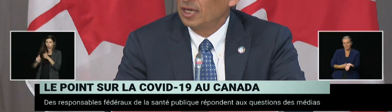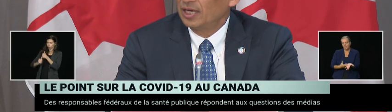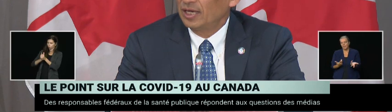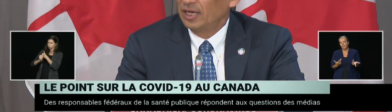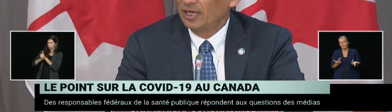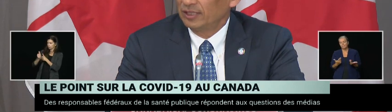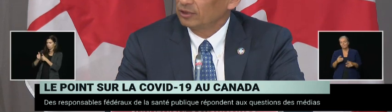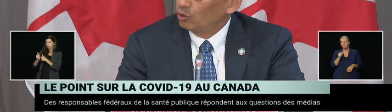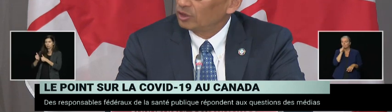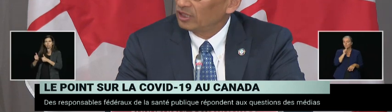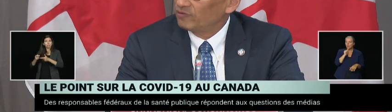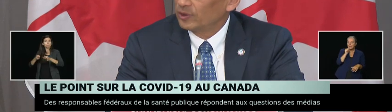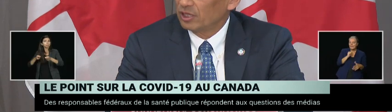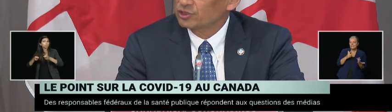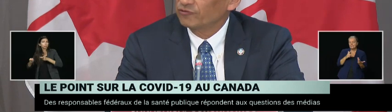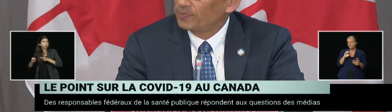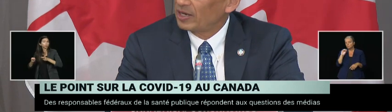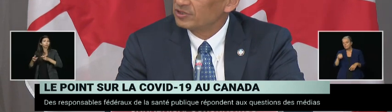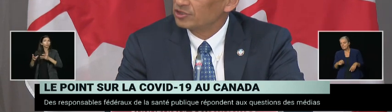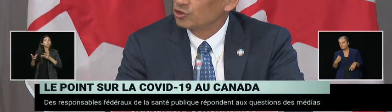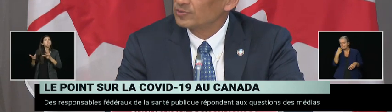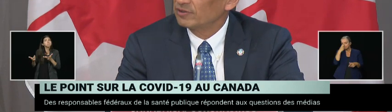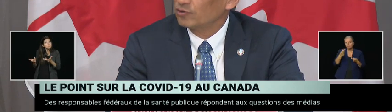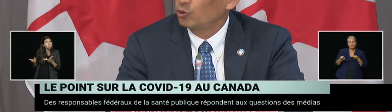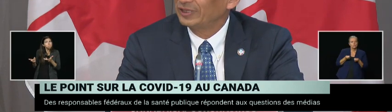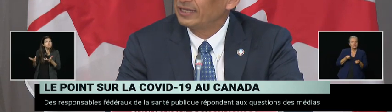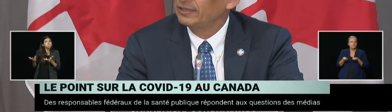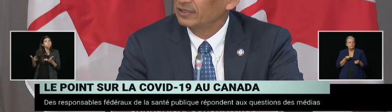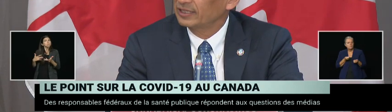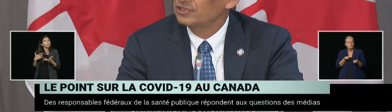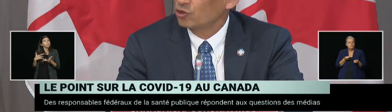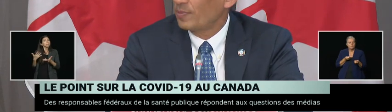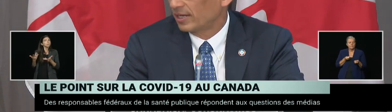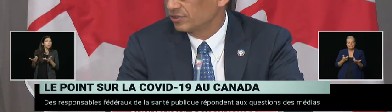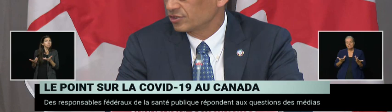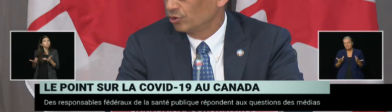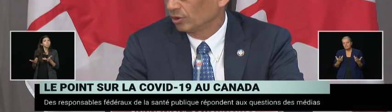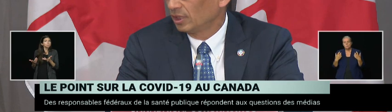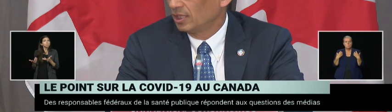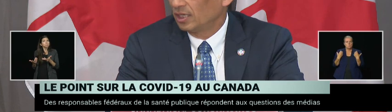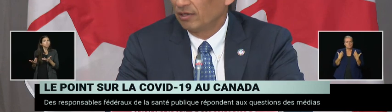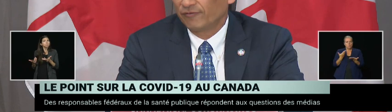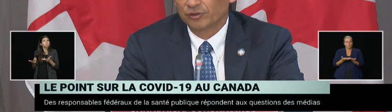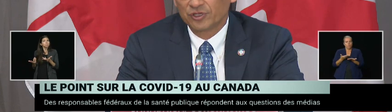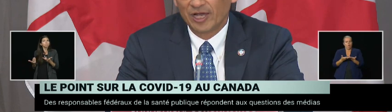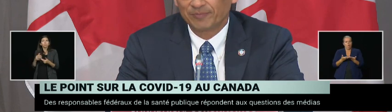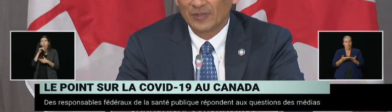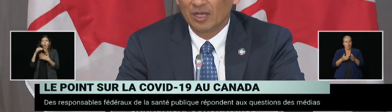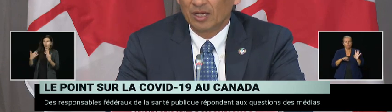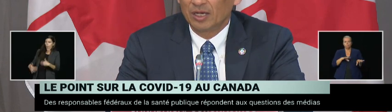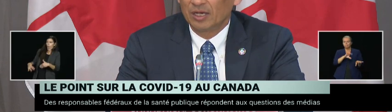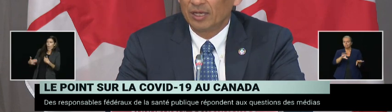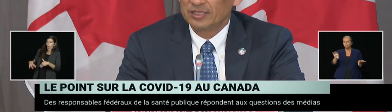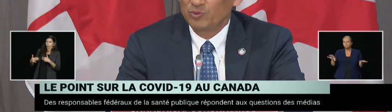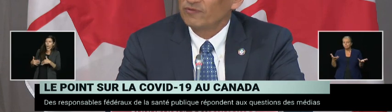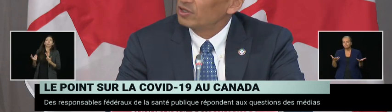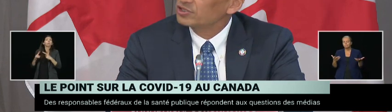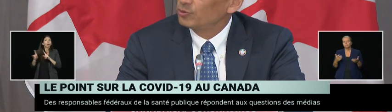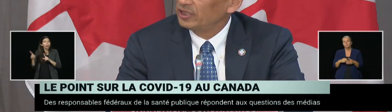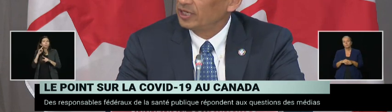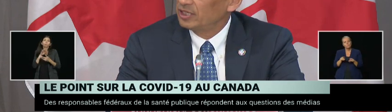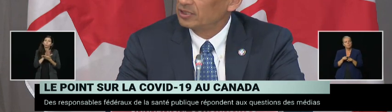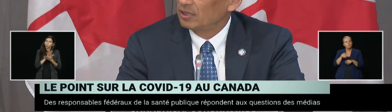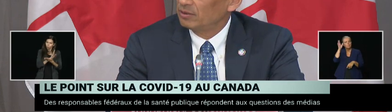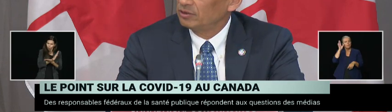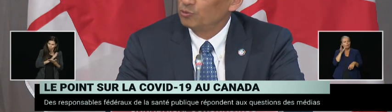at the local level, but also for parents in terms of, quote, letting their kids go back to school full time. As we've